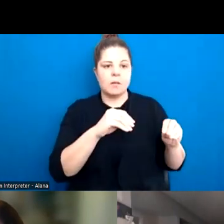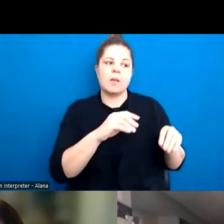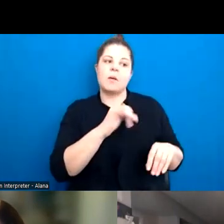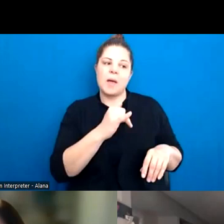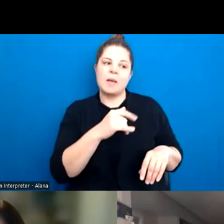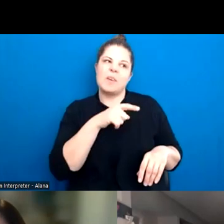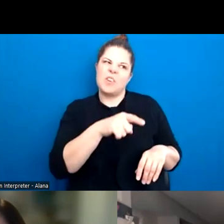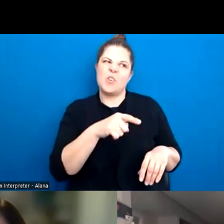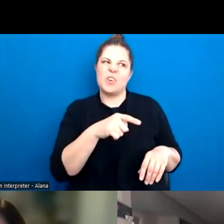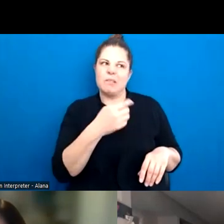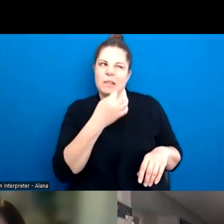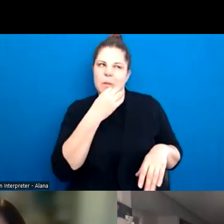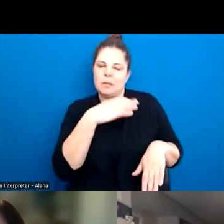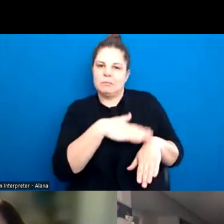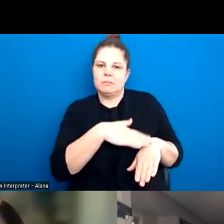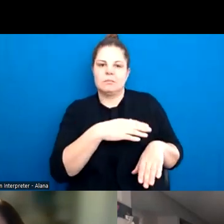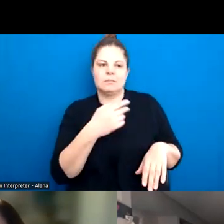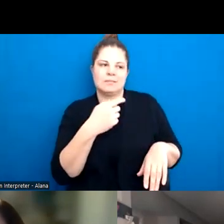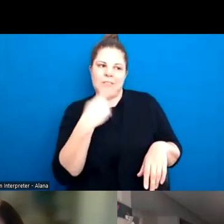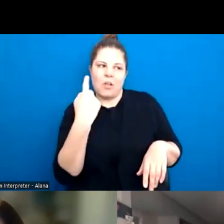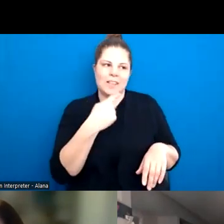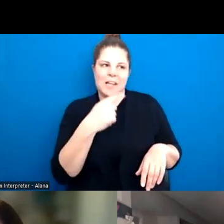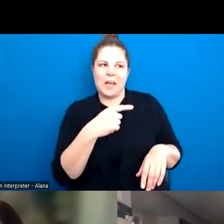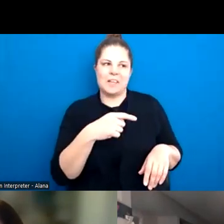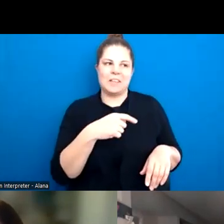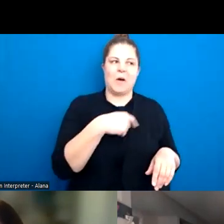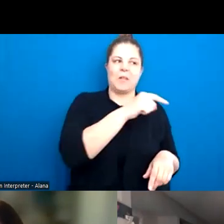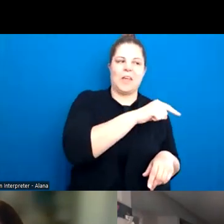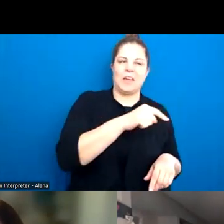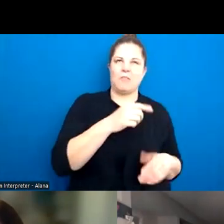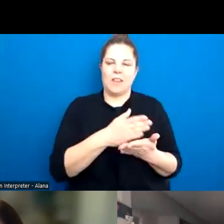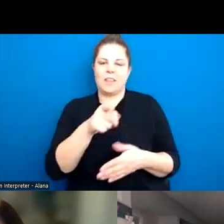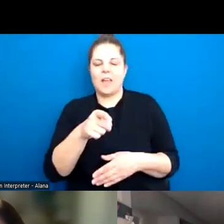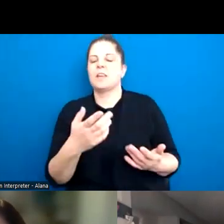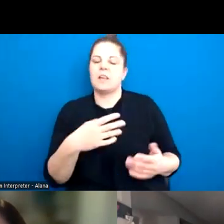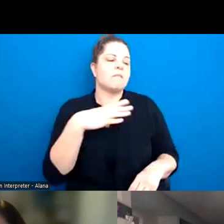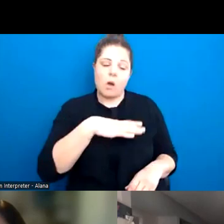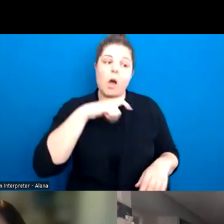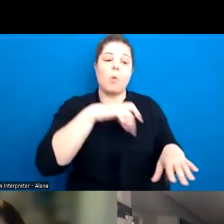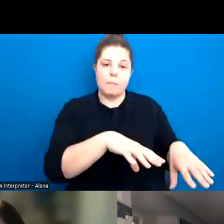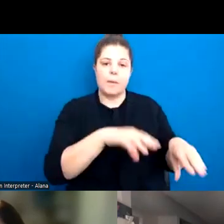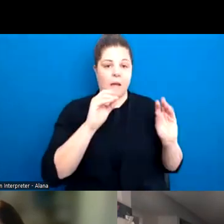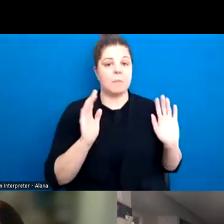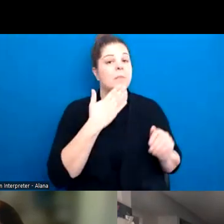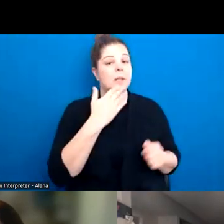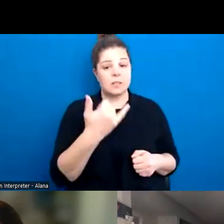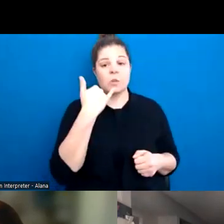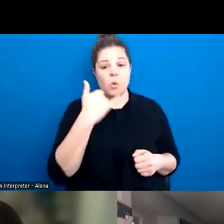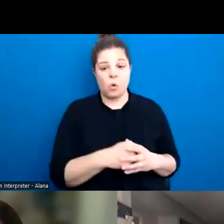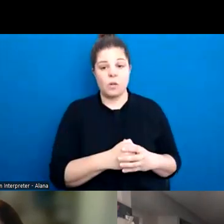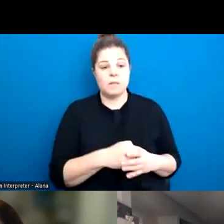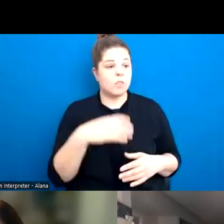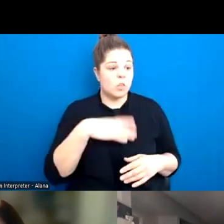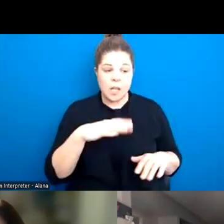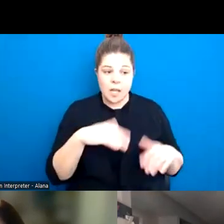you were going to be, because that's completely fine. Um, and I, and I reinforce that regularly. So give me a call if you need someone,